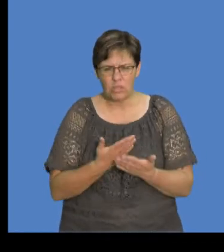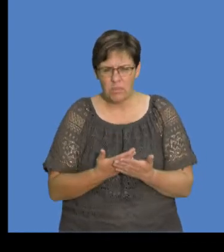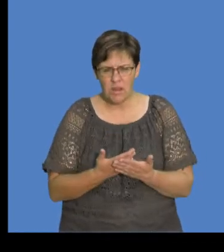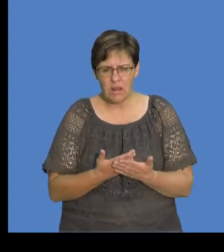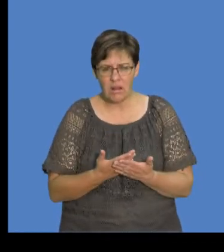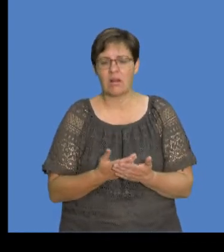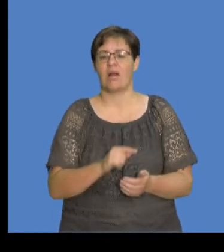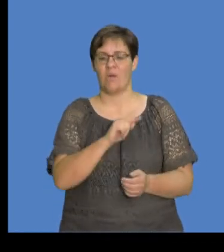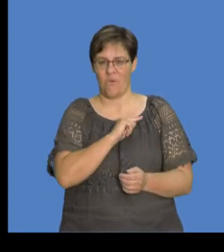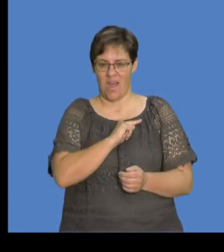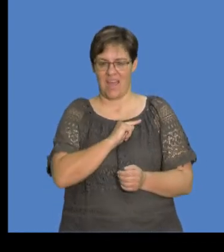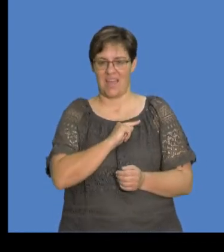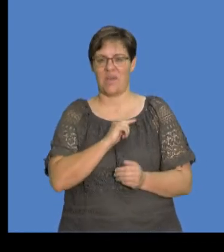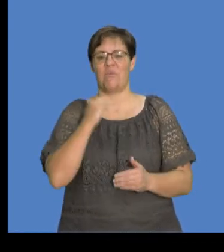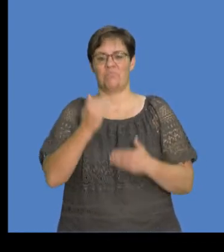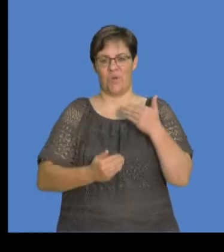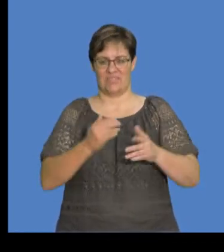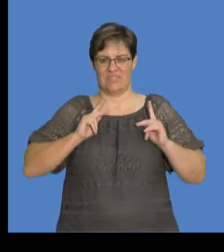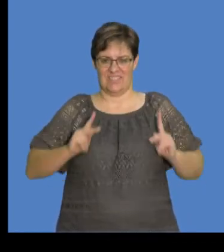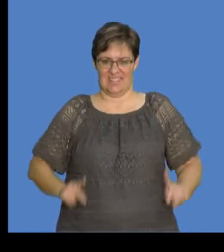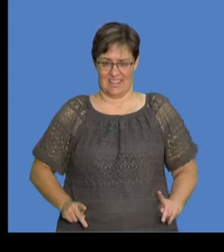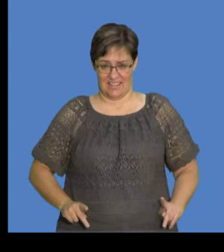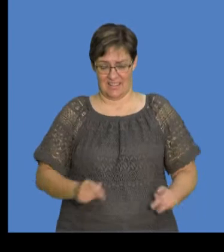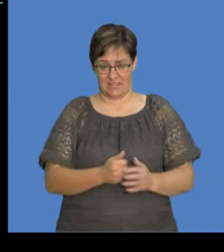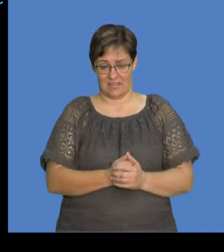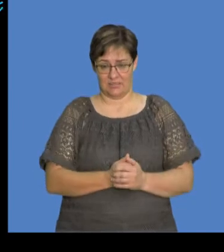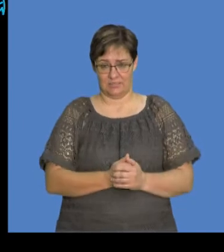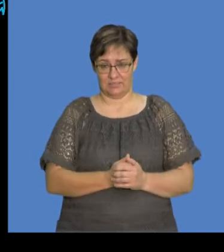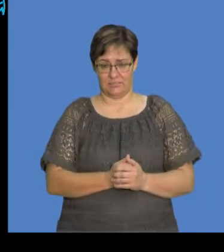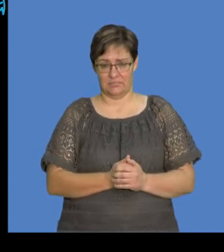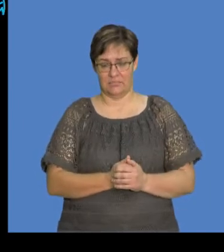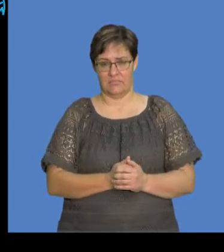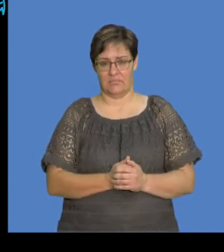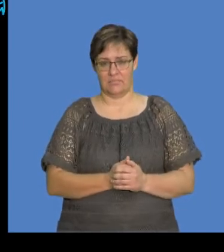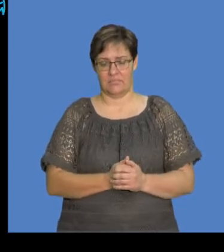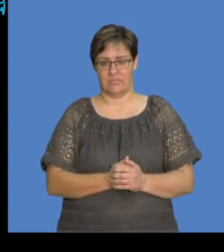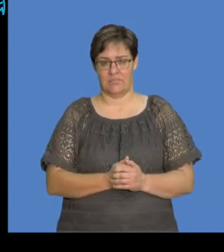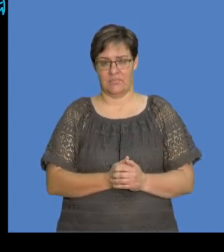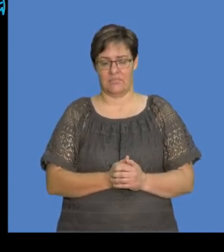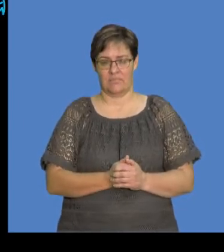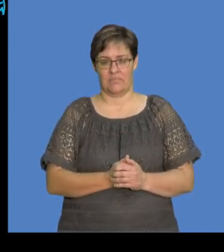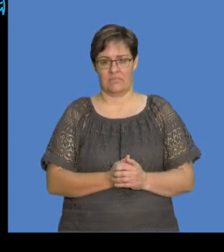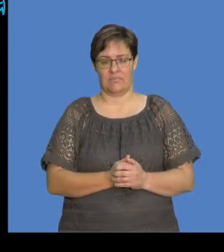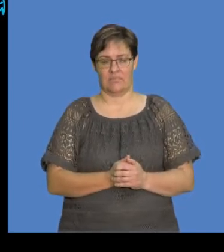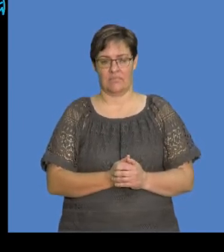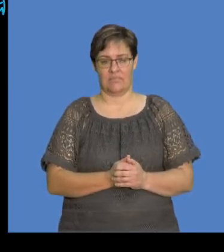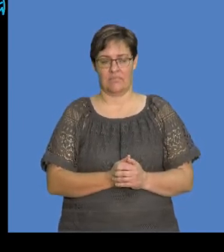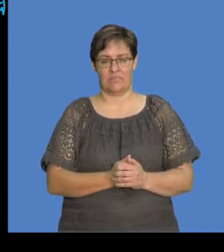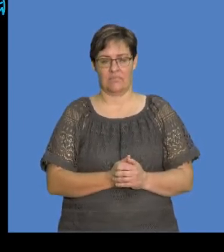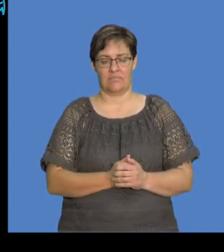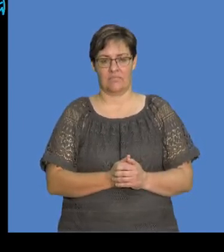during a physical process, okay? So this is during a physical process,